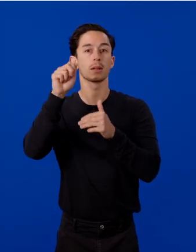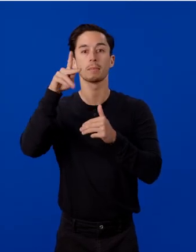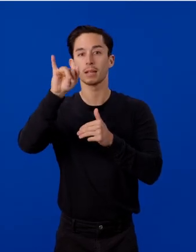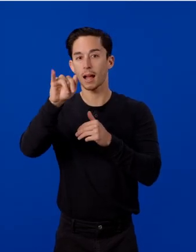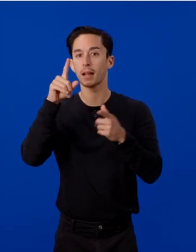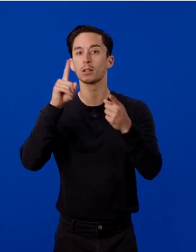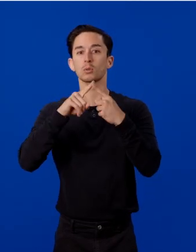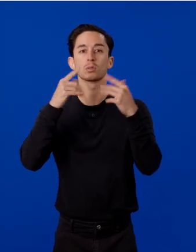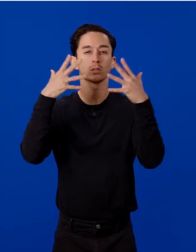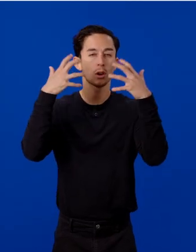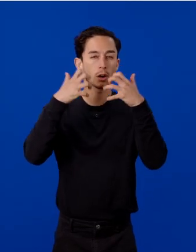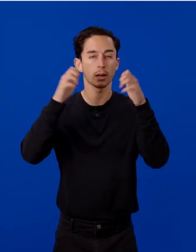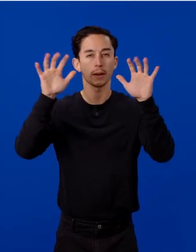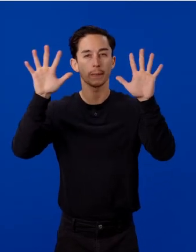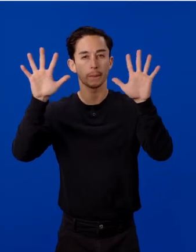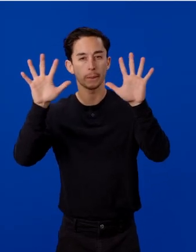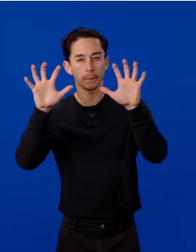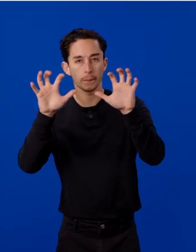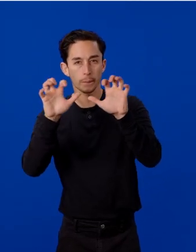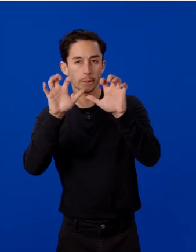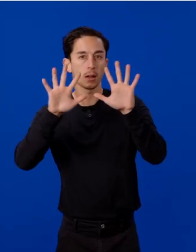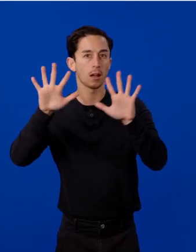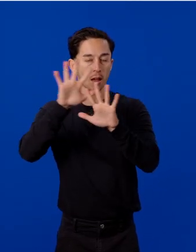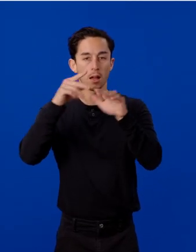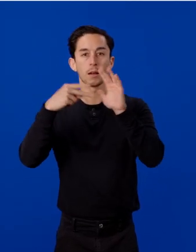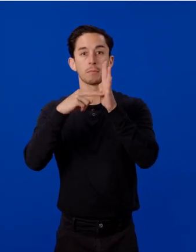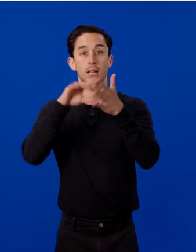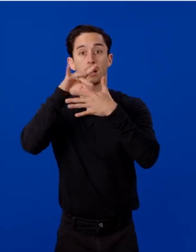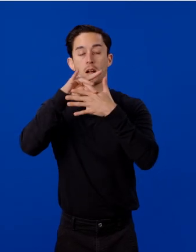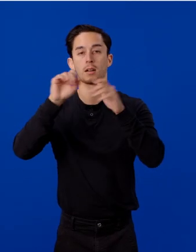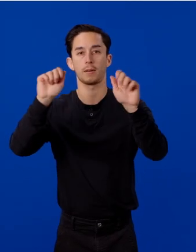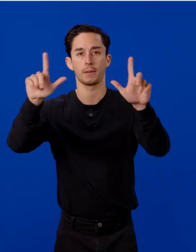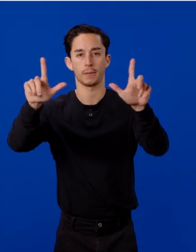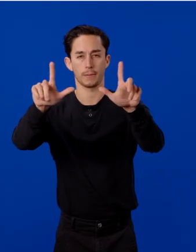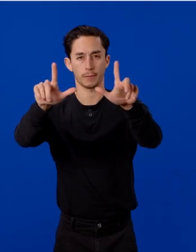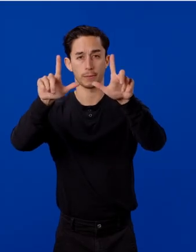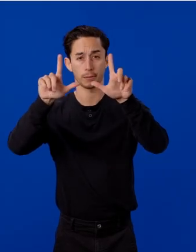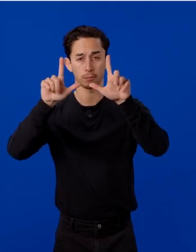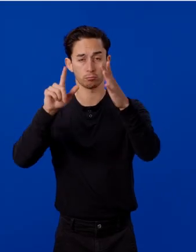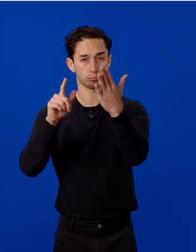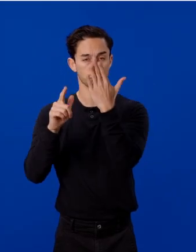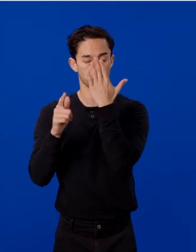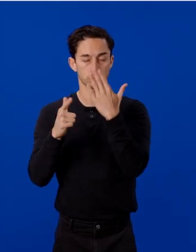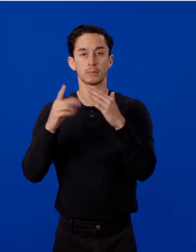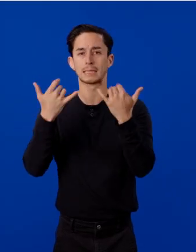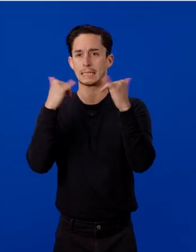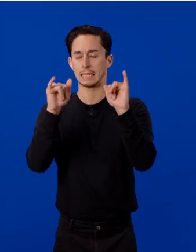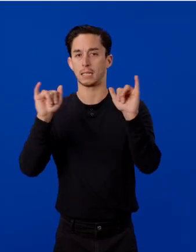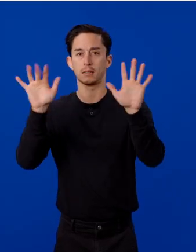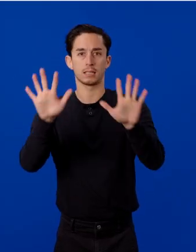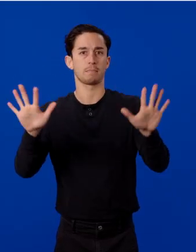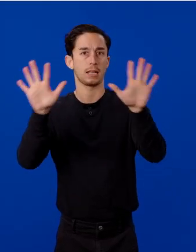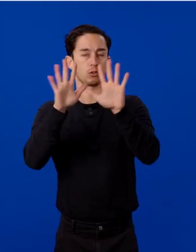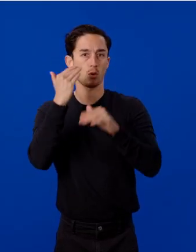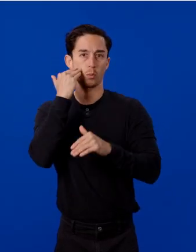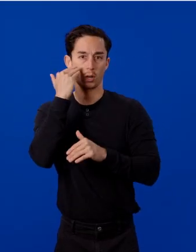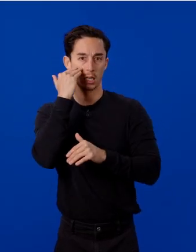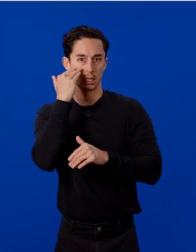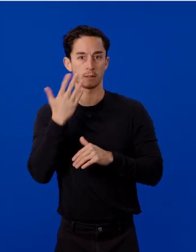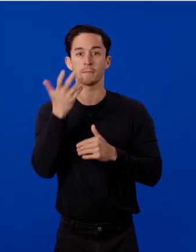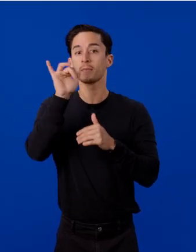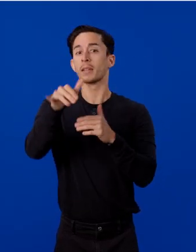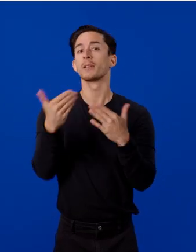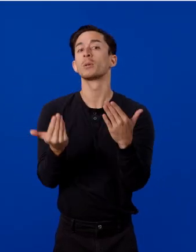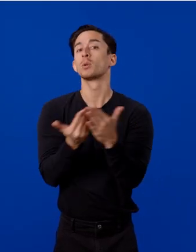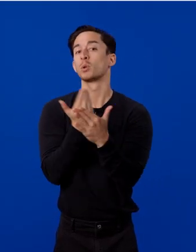surroundings, focusing the user on the content while still giving them special awareness. Since it's a fairly new and evolving SDK,